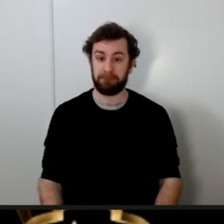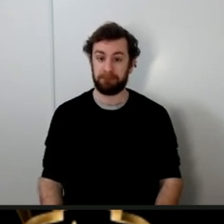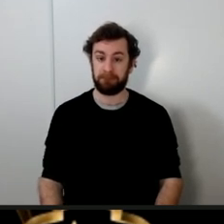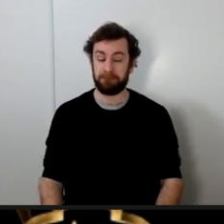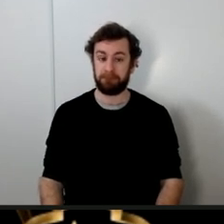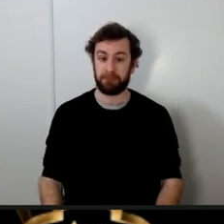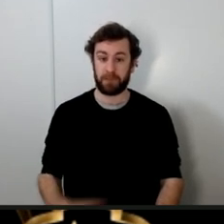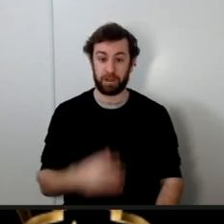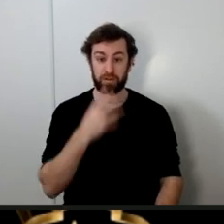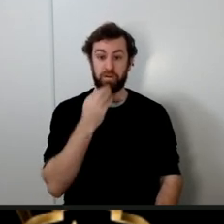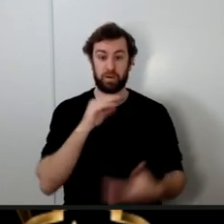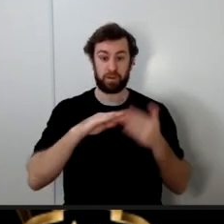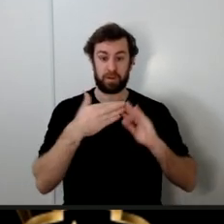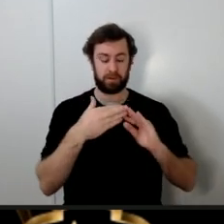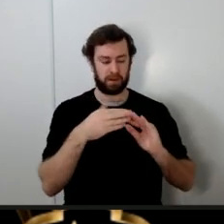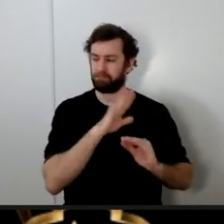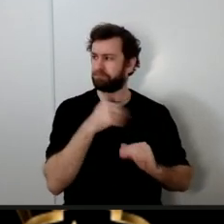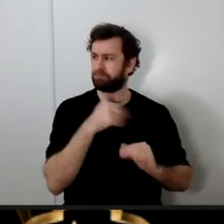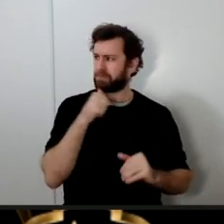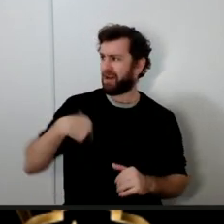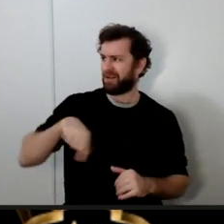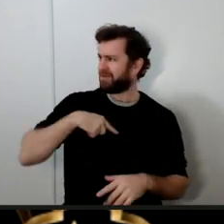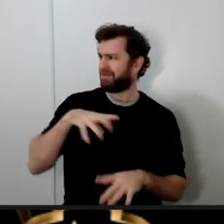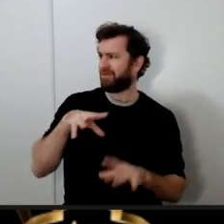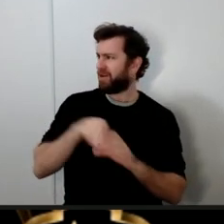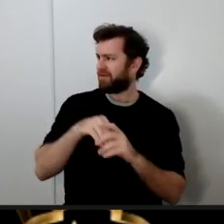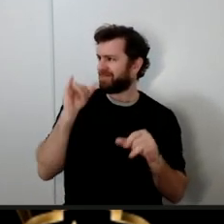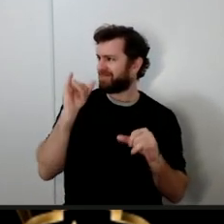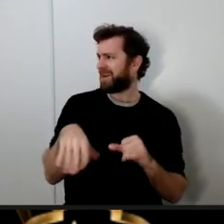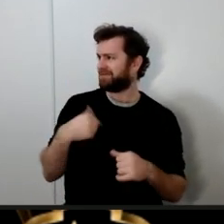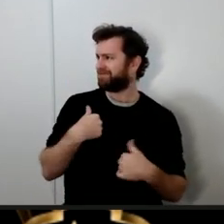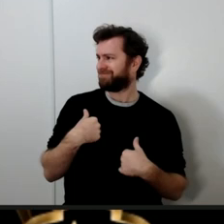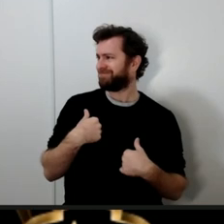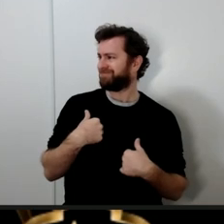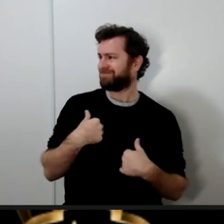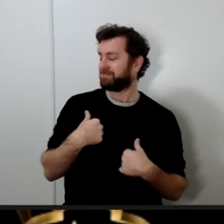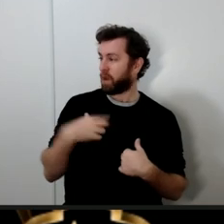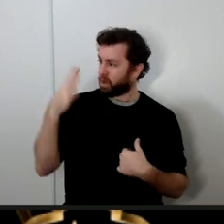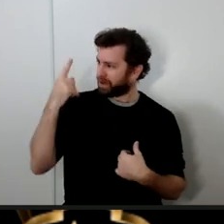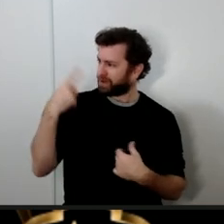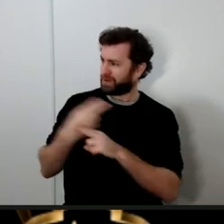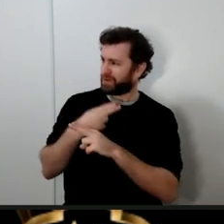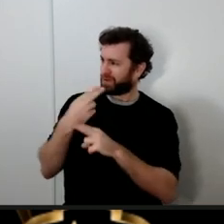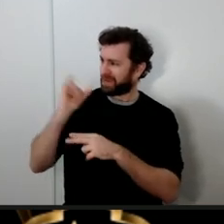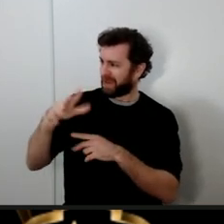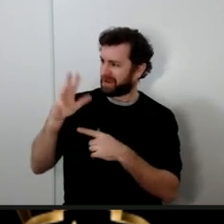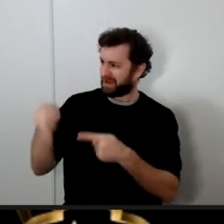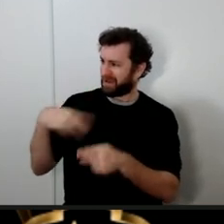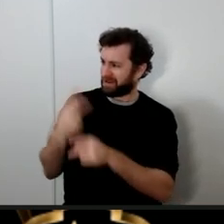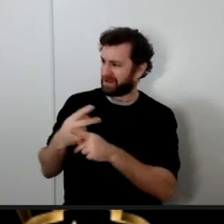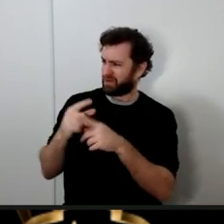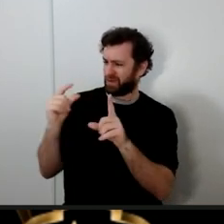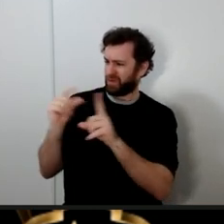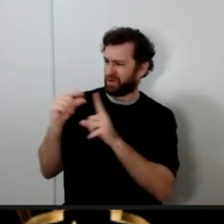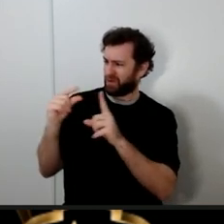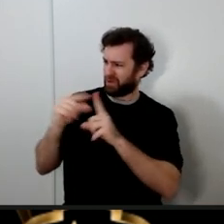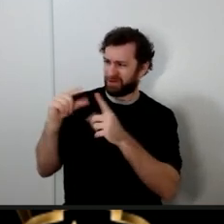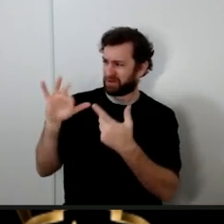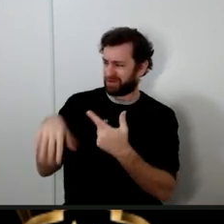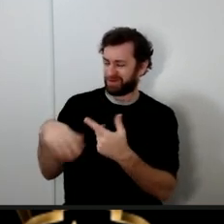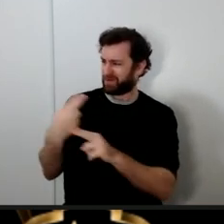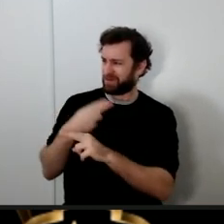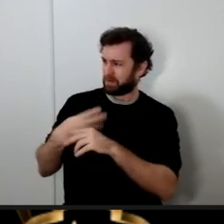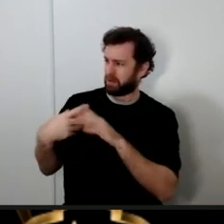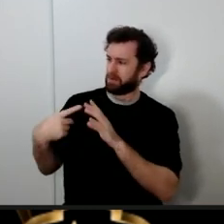said we have nothing to do with that we never did that and why are you even using this type of tone but this is a